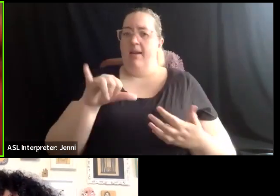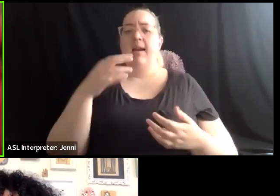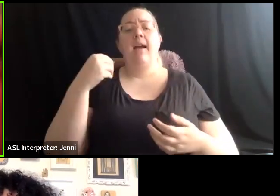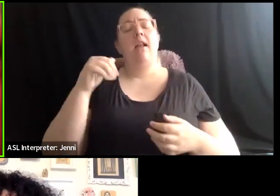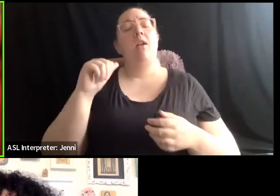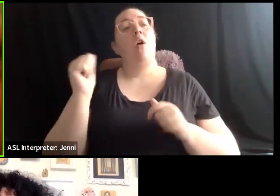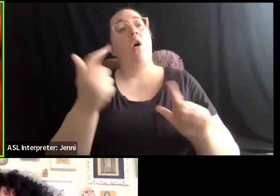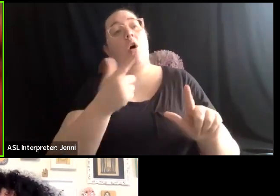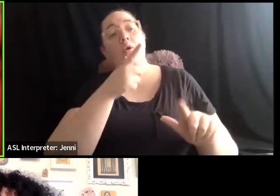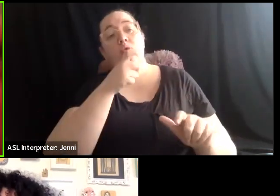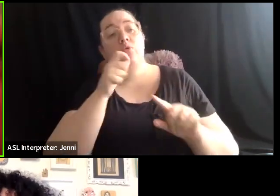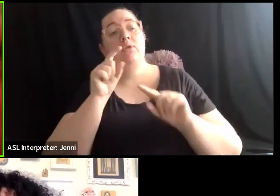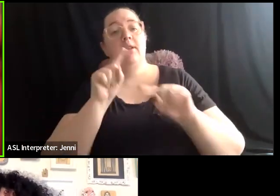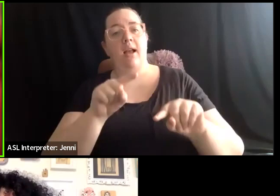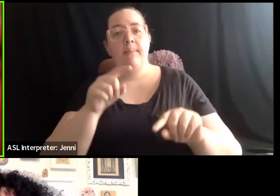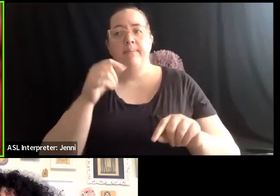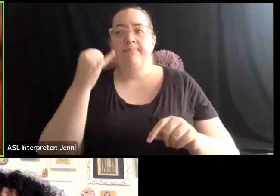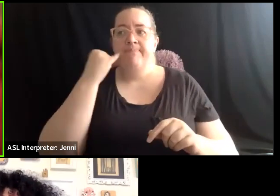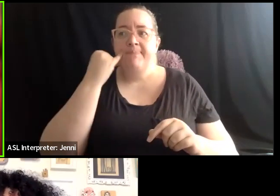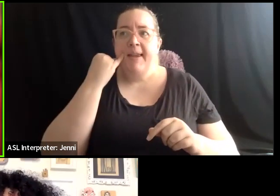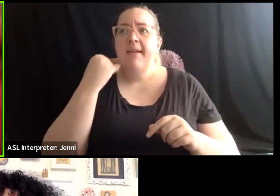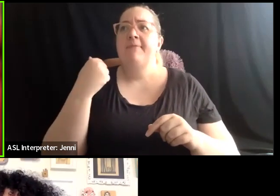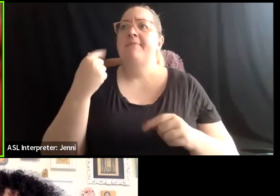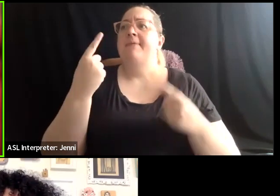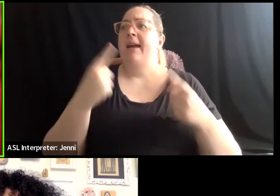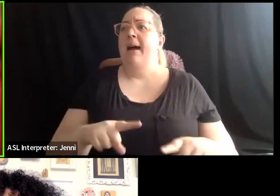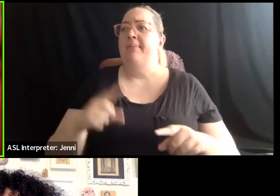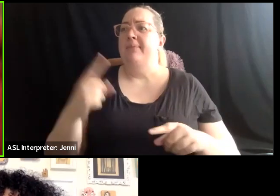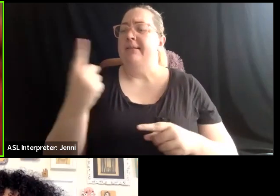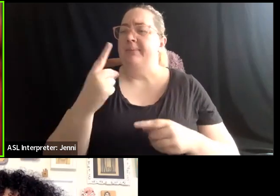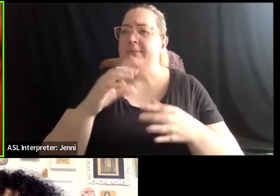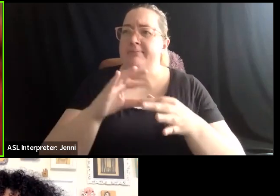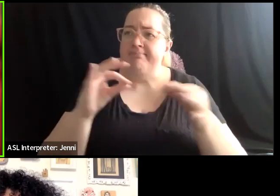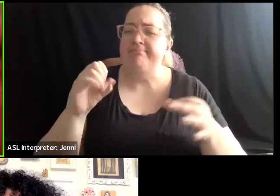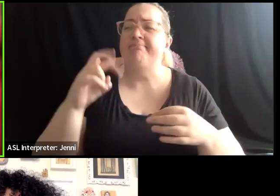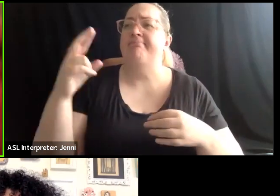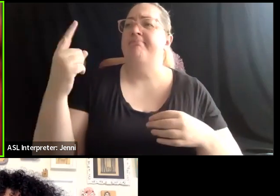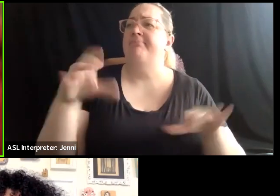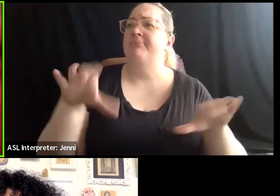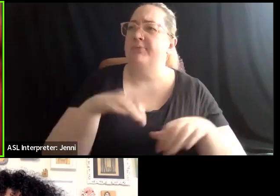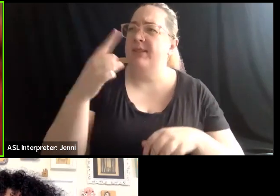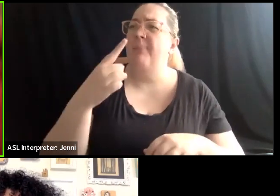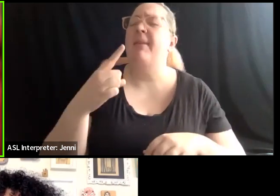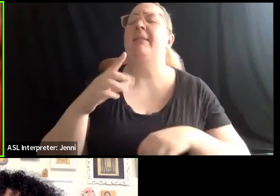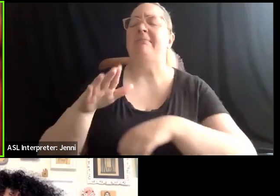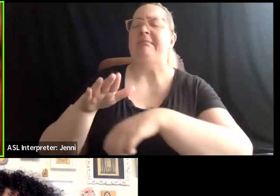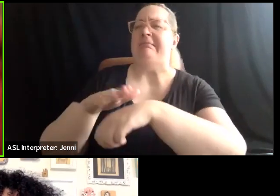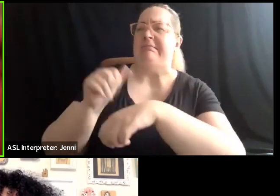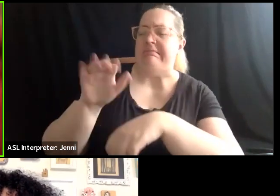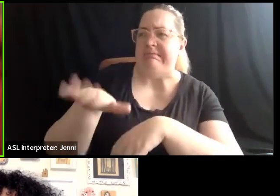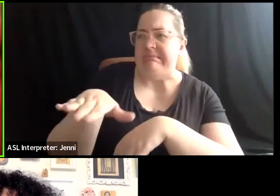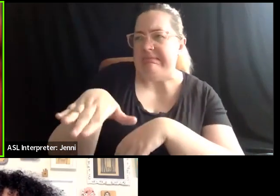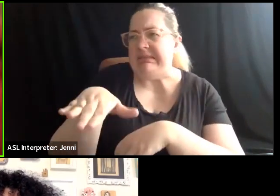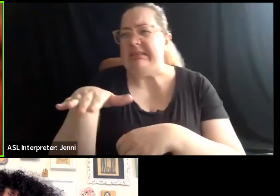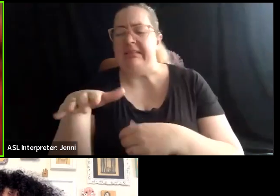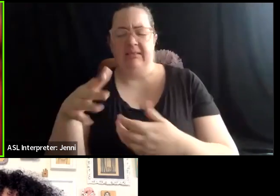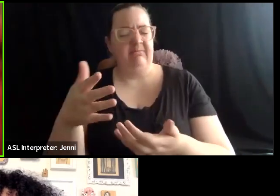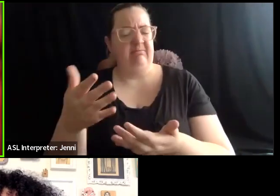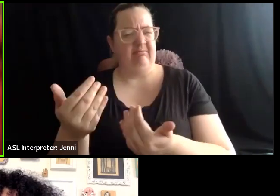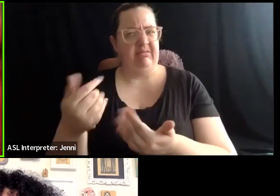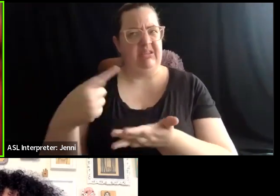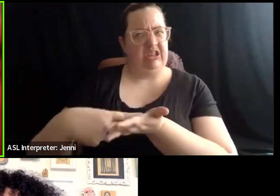want to know when something happens that goes against our values.